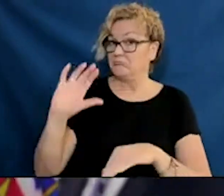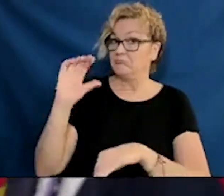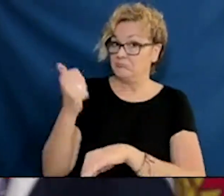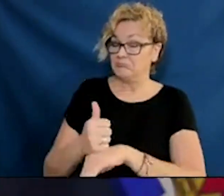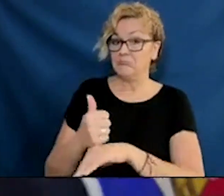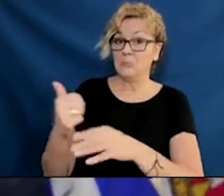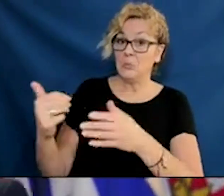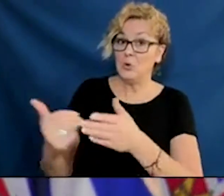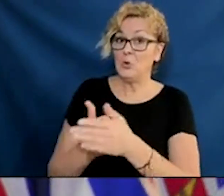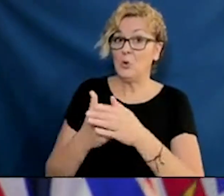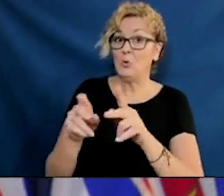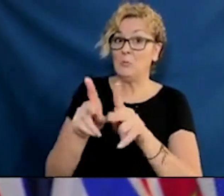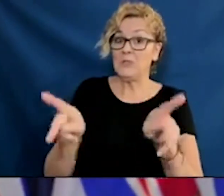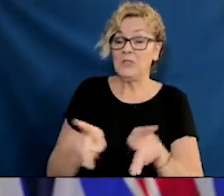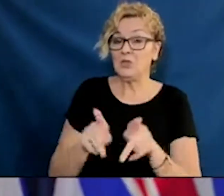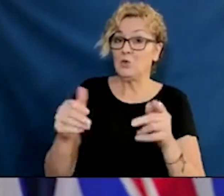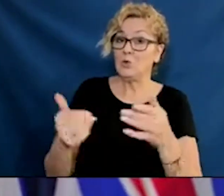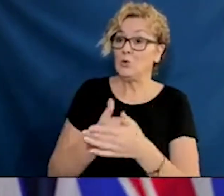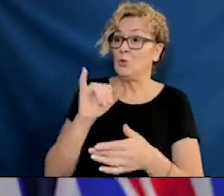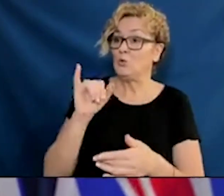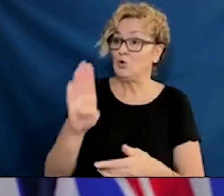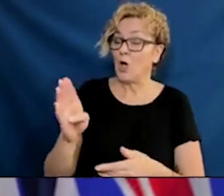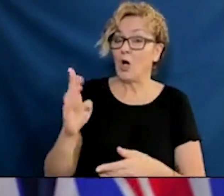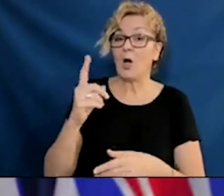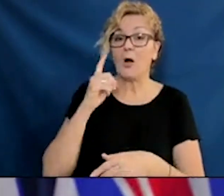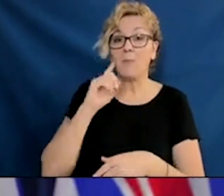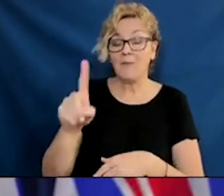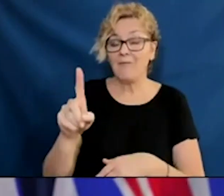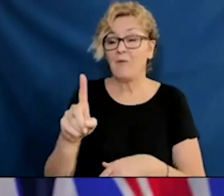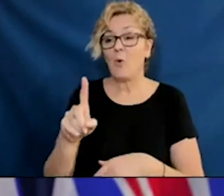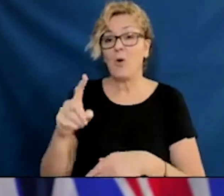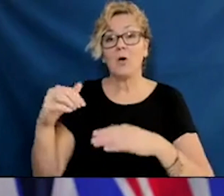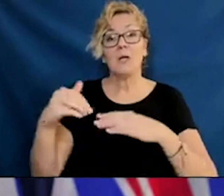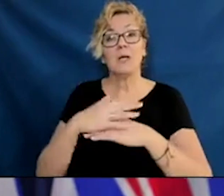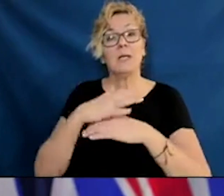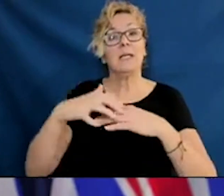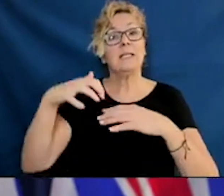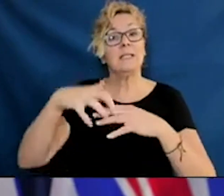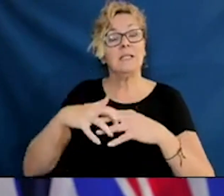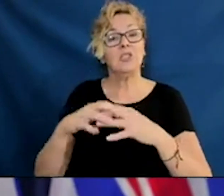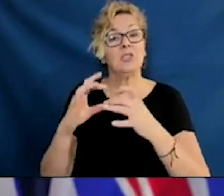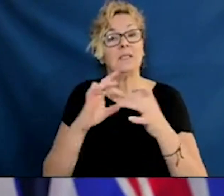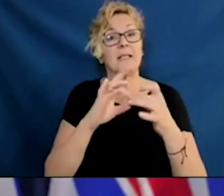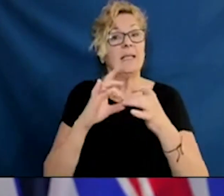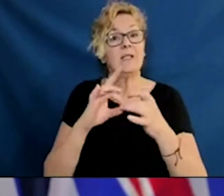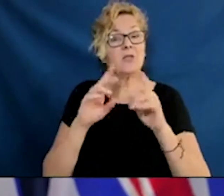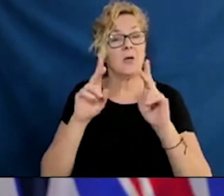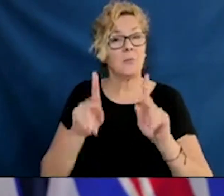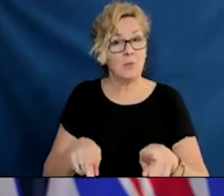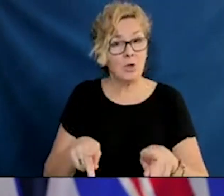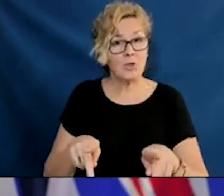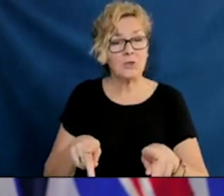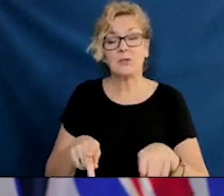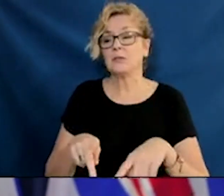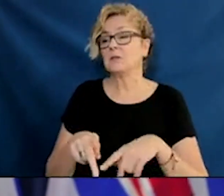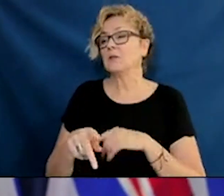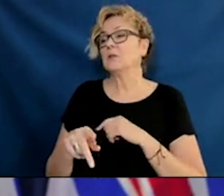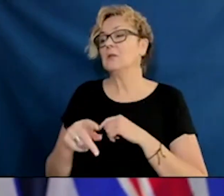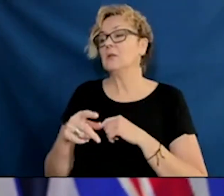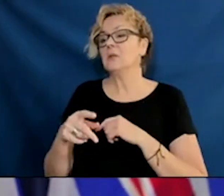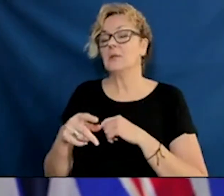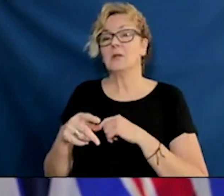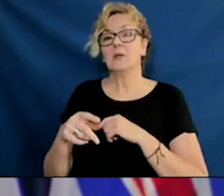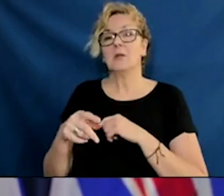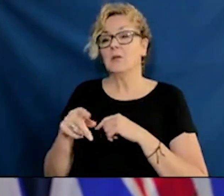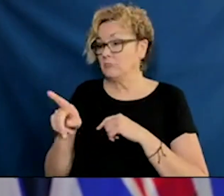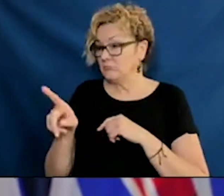that the Kinemat General Hospital should have an indigenous liaison person because they're concerned both about the pre-care and